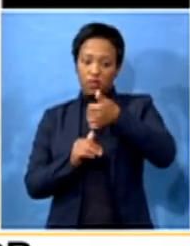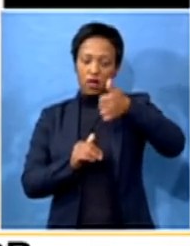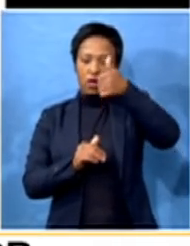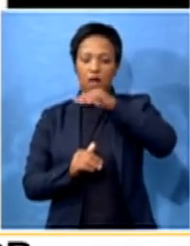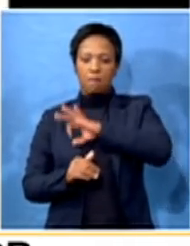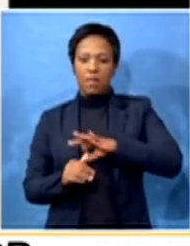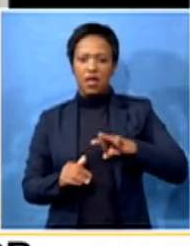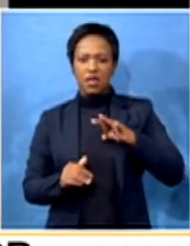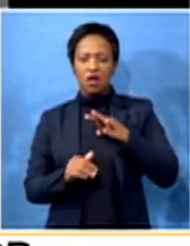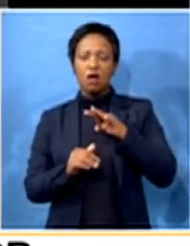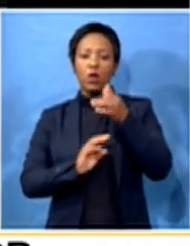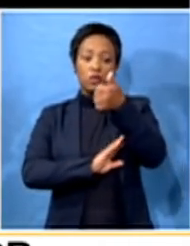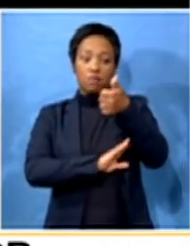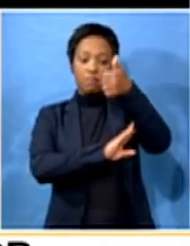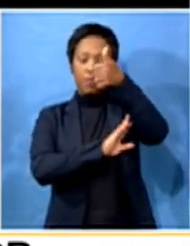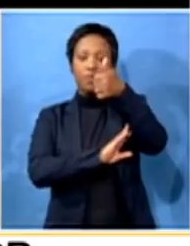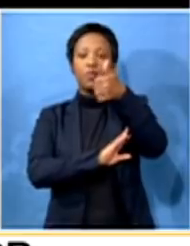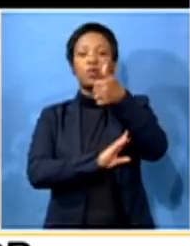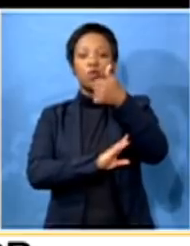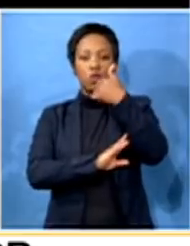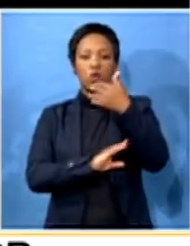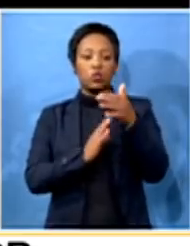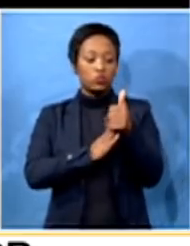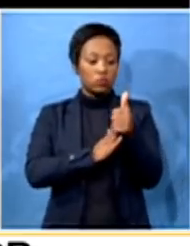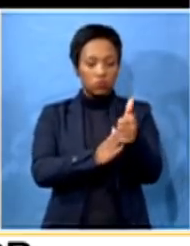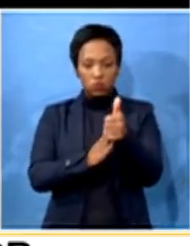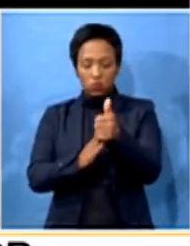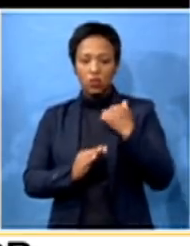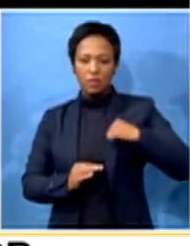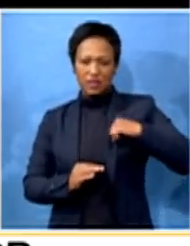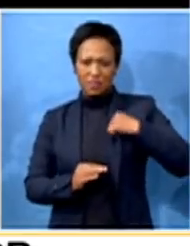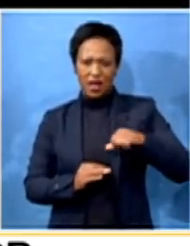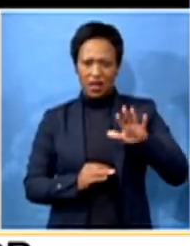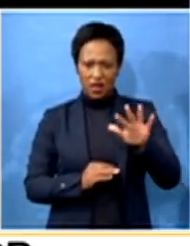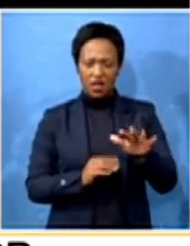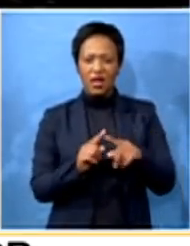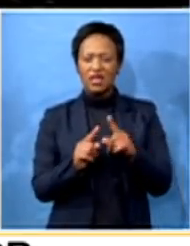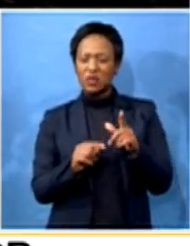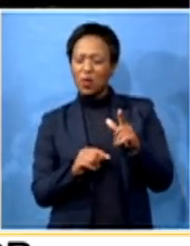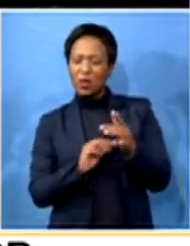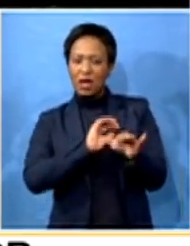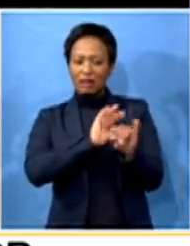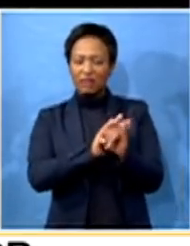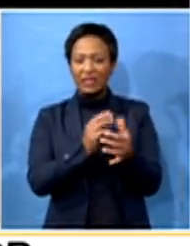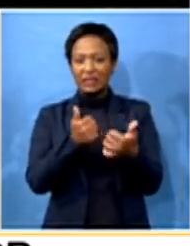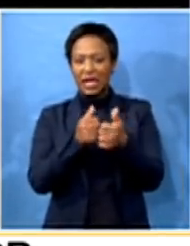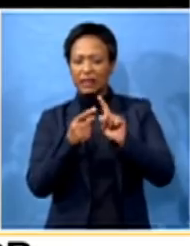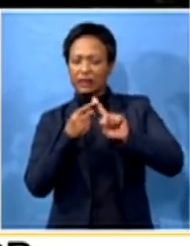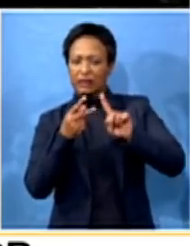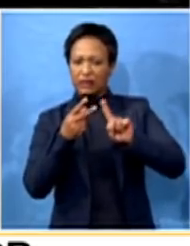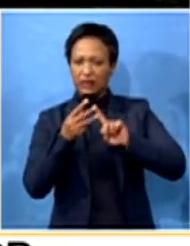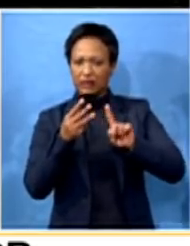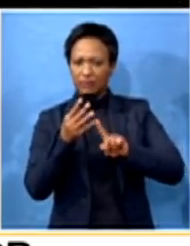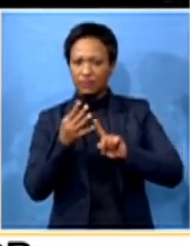overall collective of leading that municipality. Hence, the shortcomings we identified there. Recall